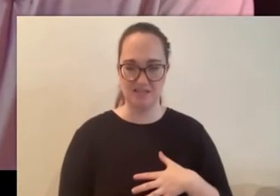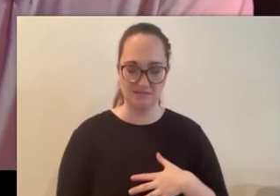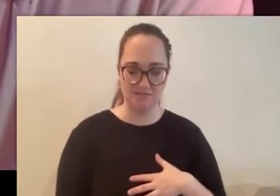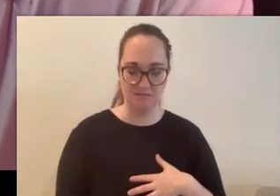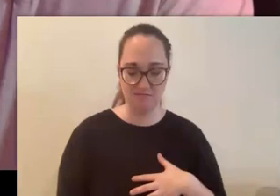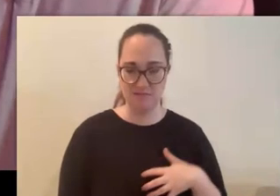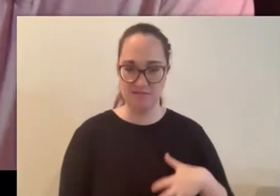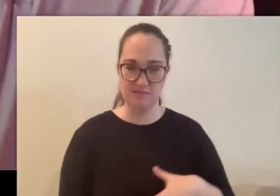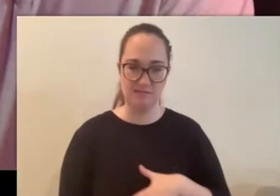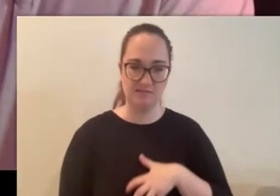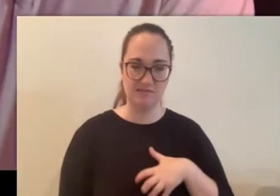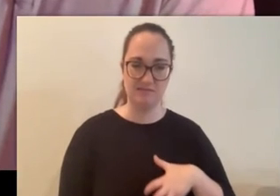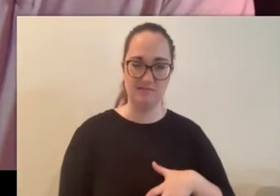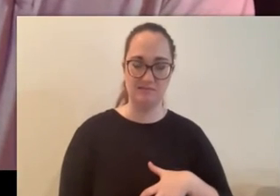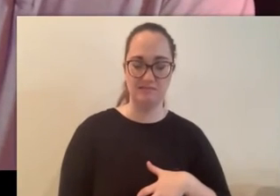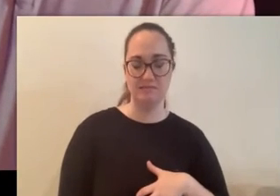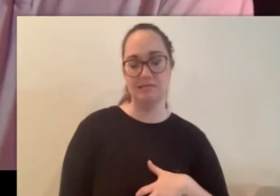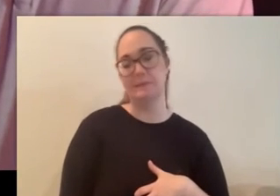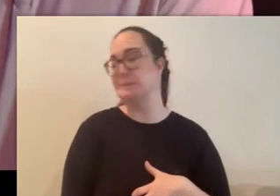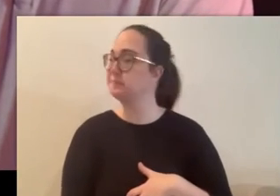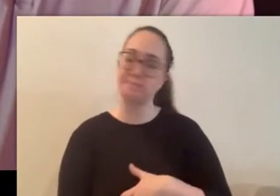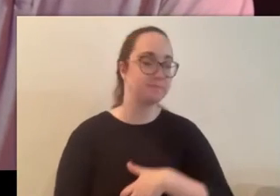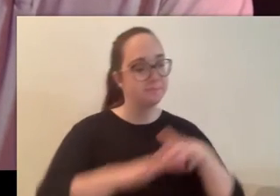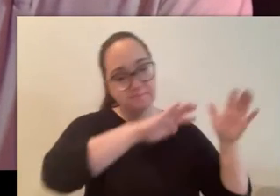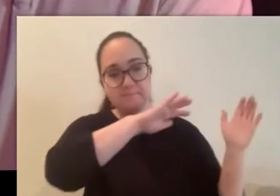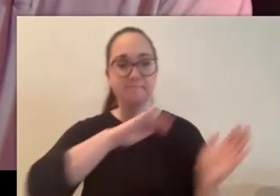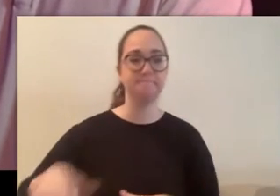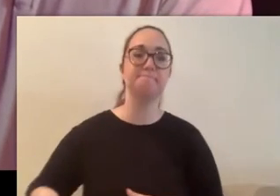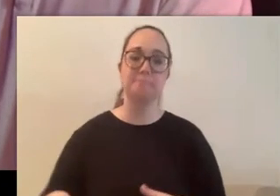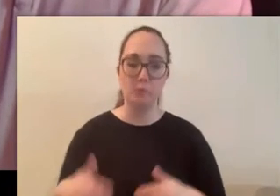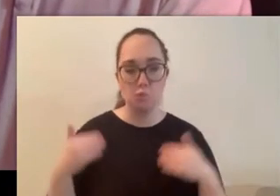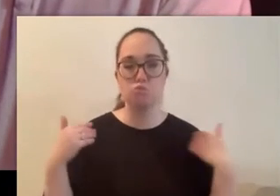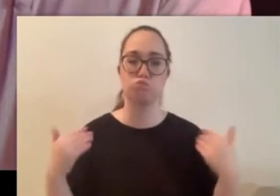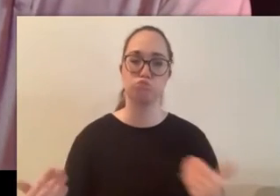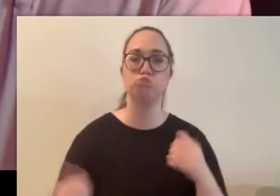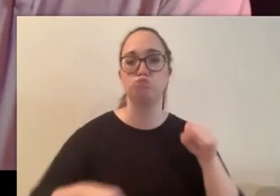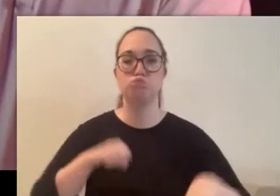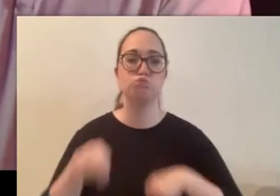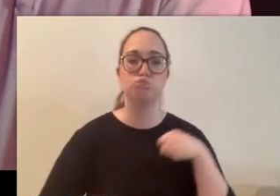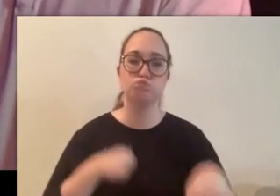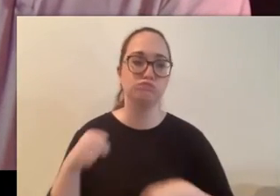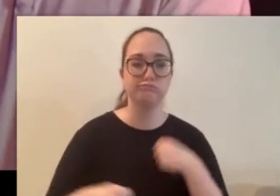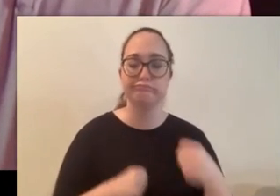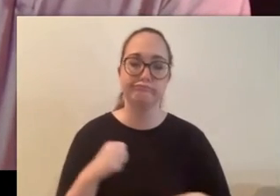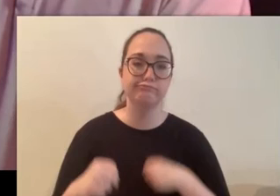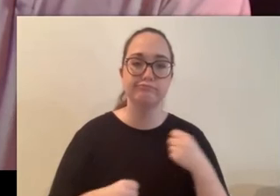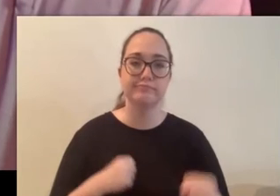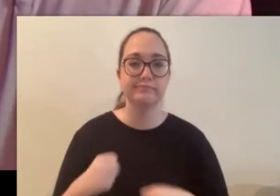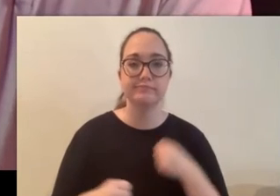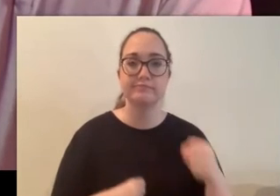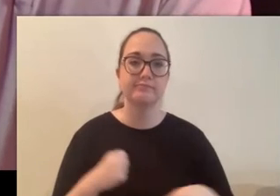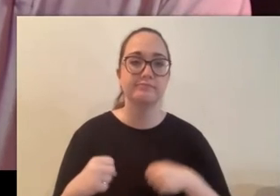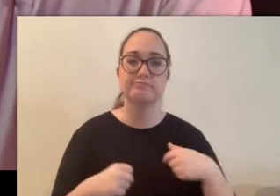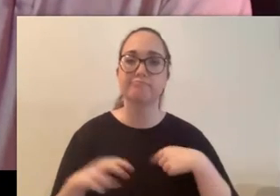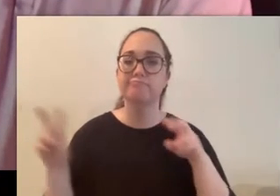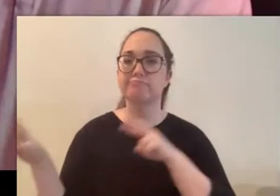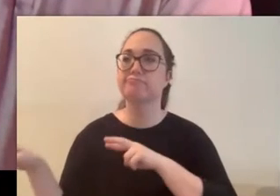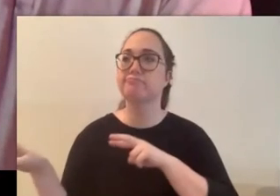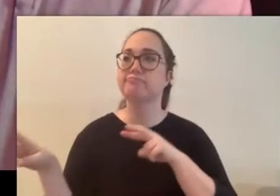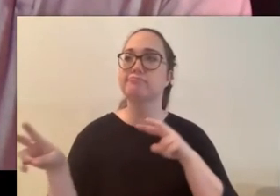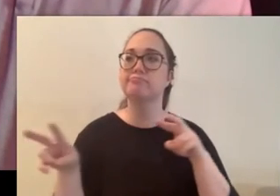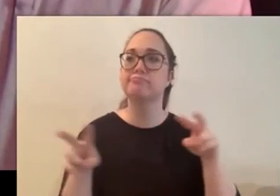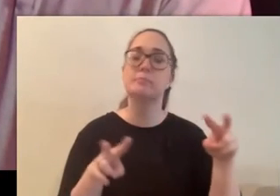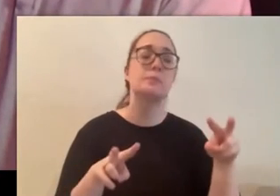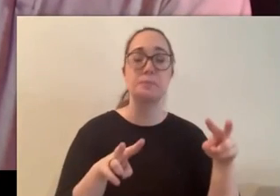and headed just to start my mountain biking adventures the place had different colors at the beginning of